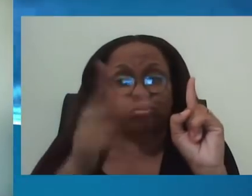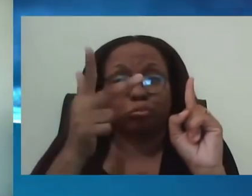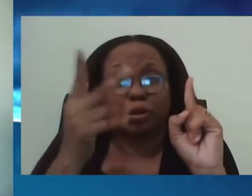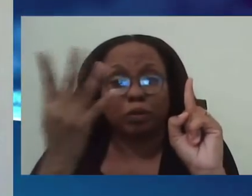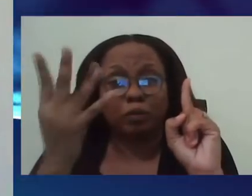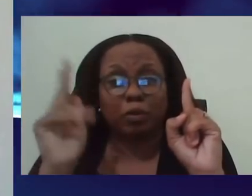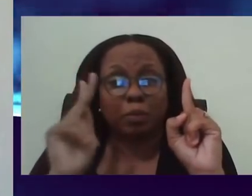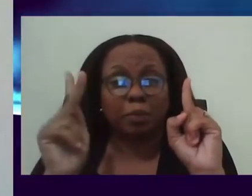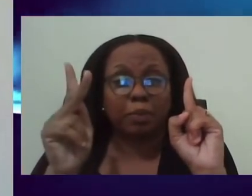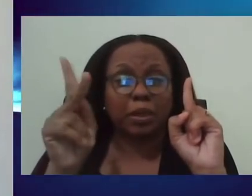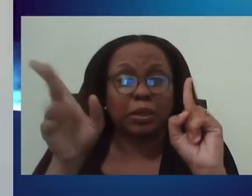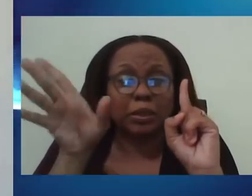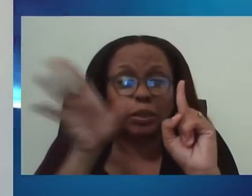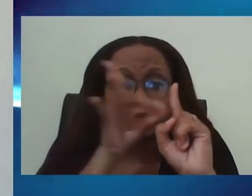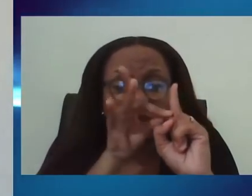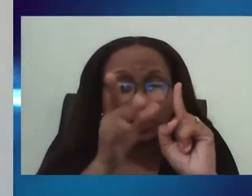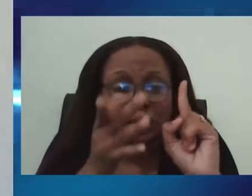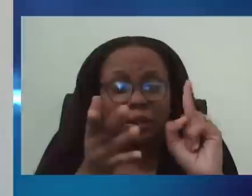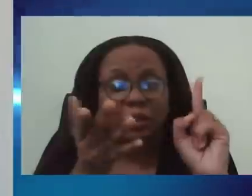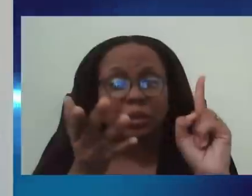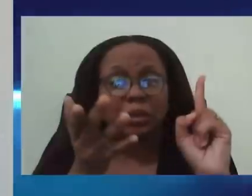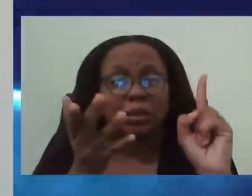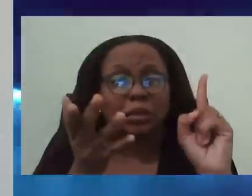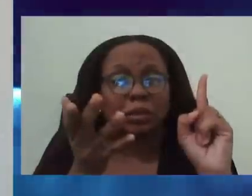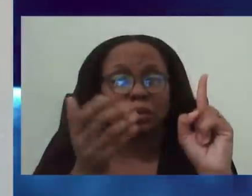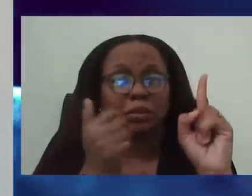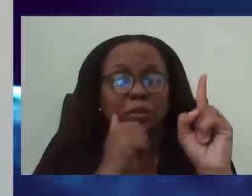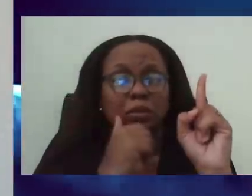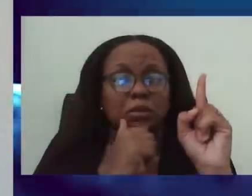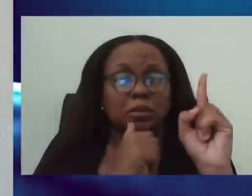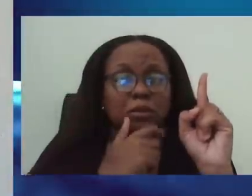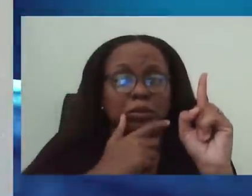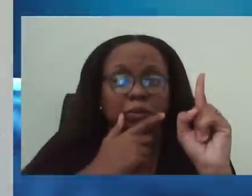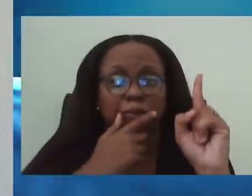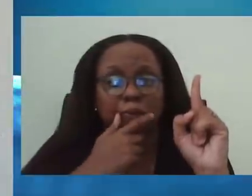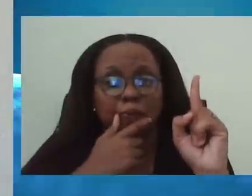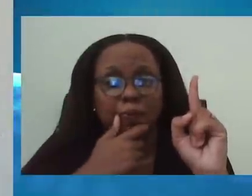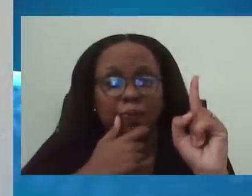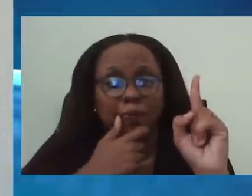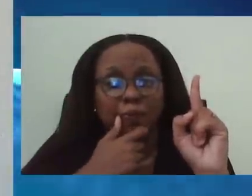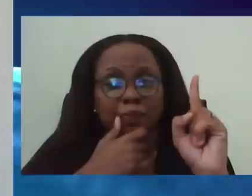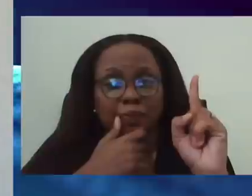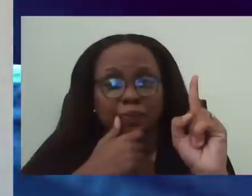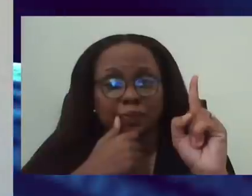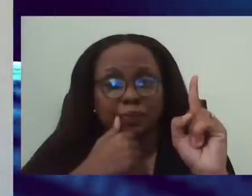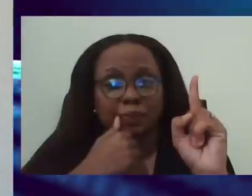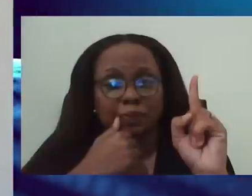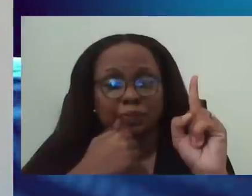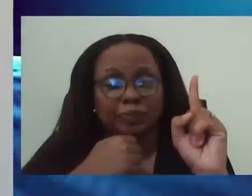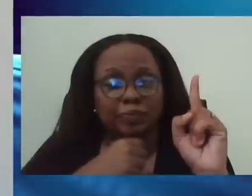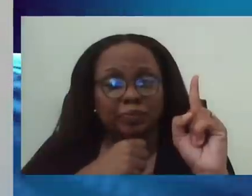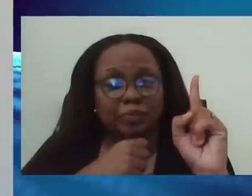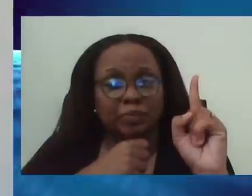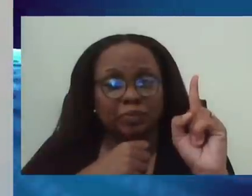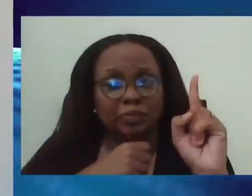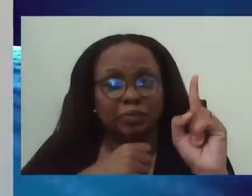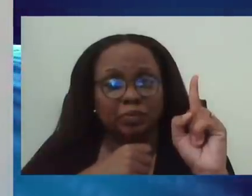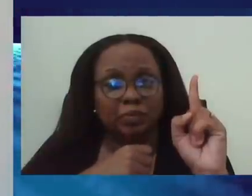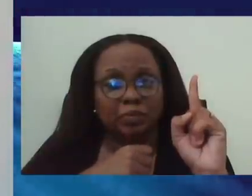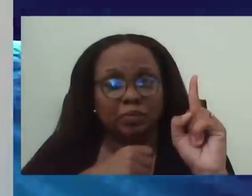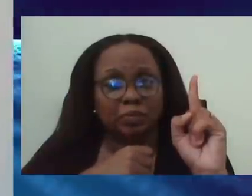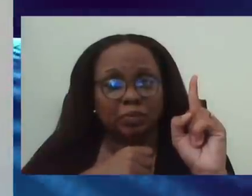So are they enough to slow down the pandemic? That's what you're asking?